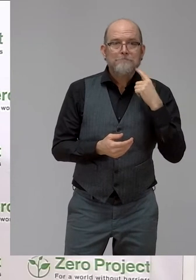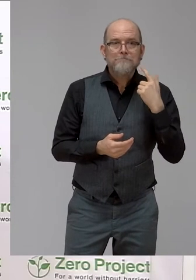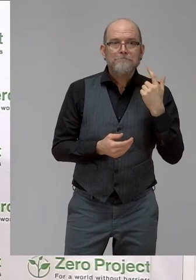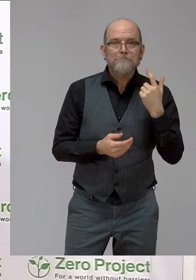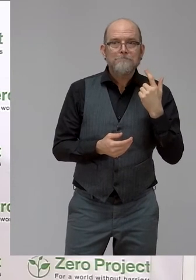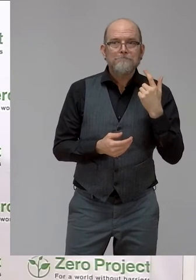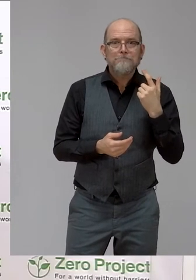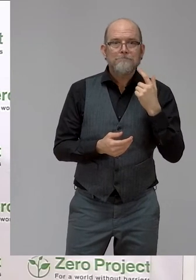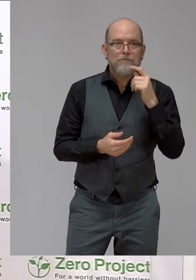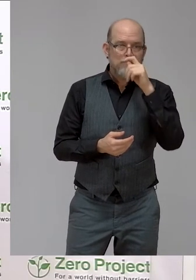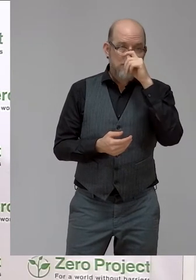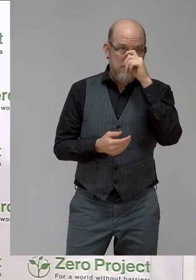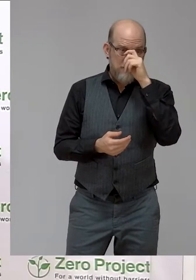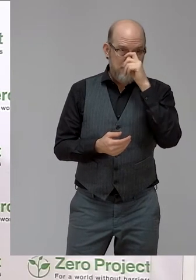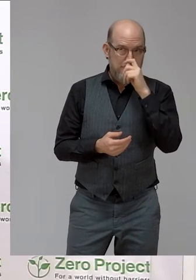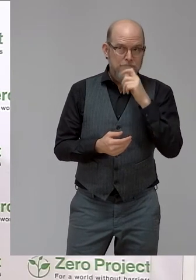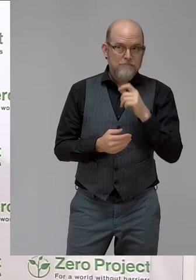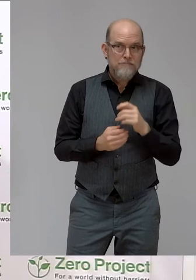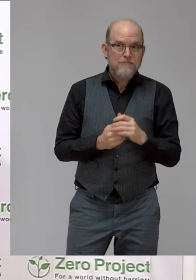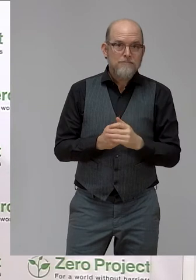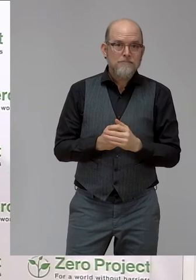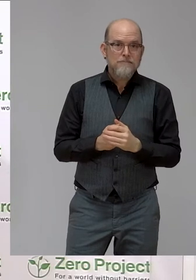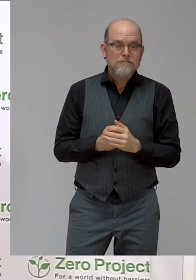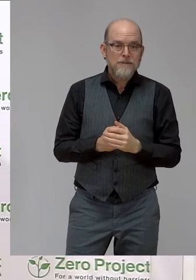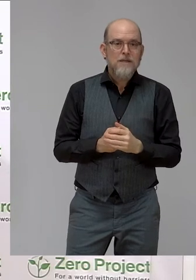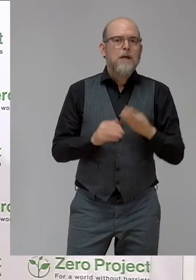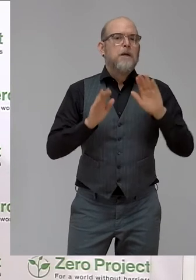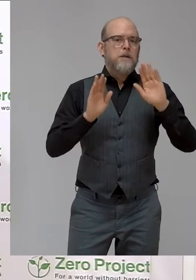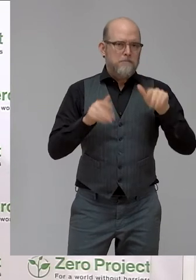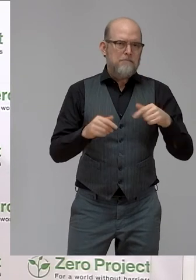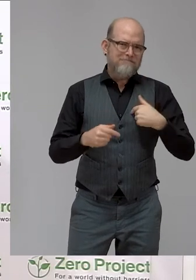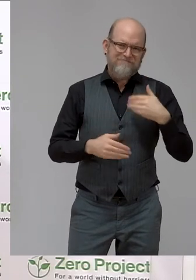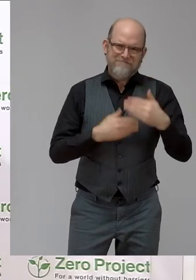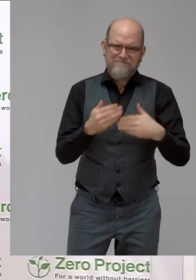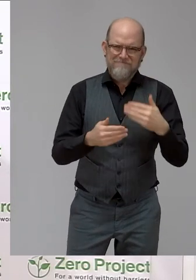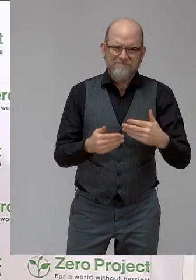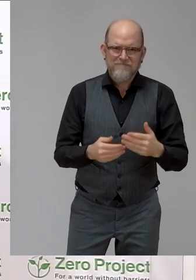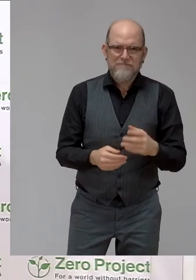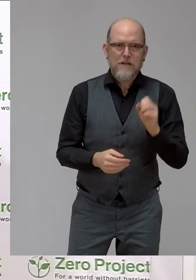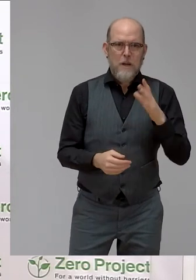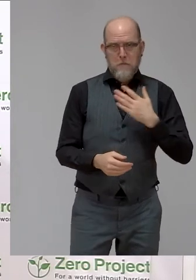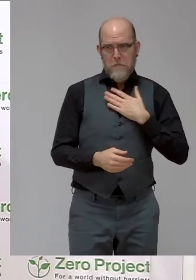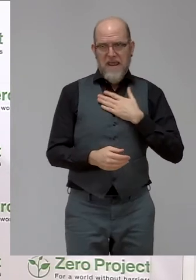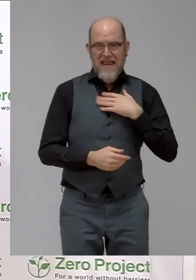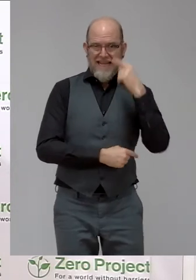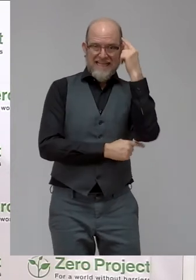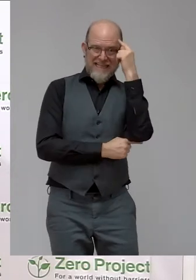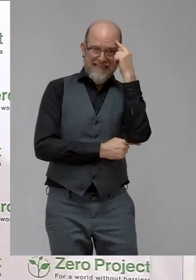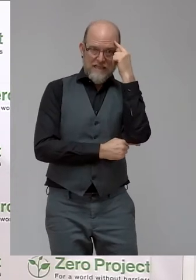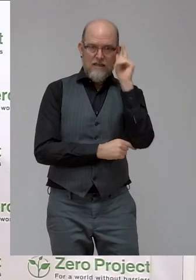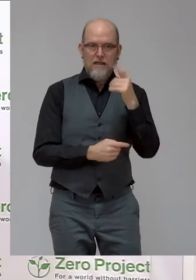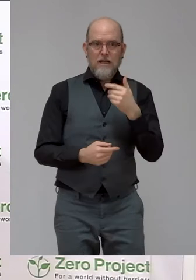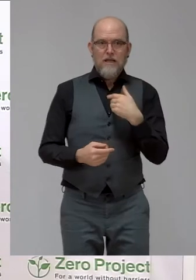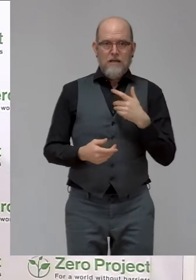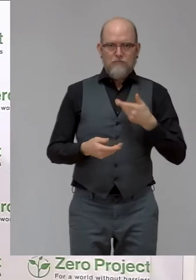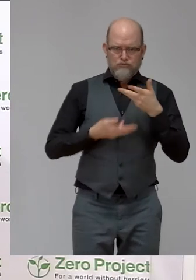Okay. Well, I'm going to continue and share my thoughts until we have Charlotte back here. So